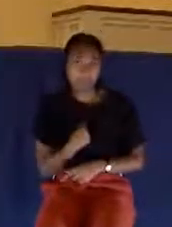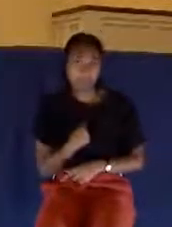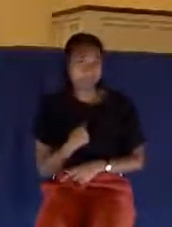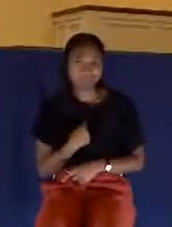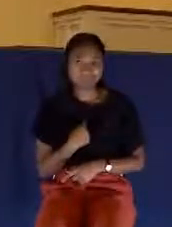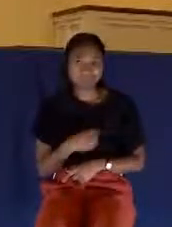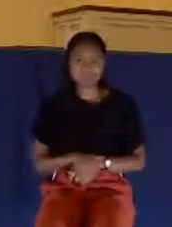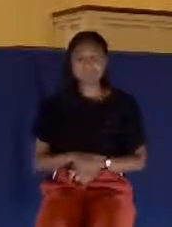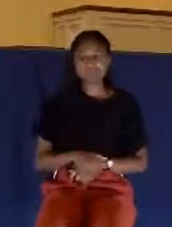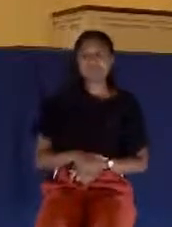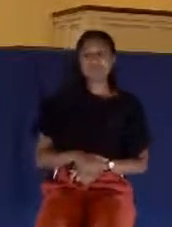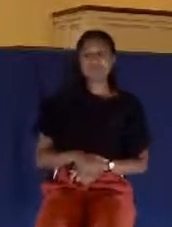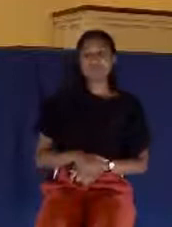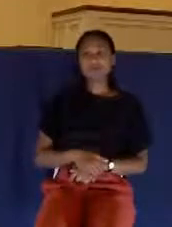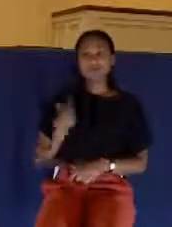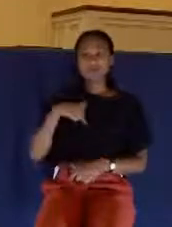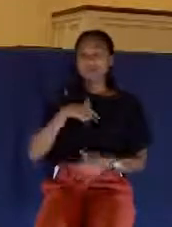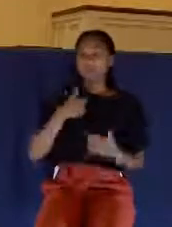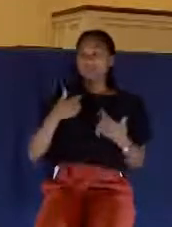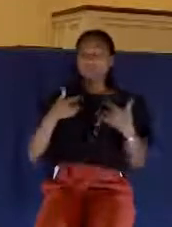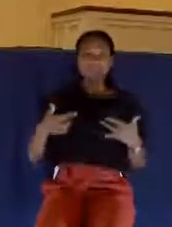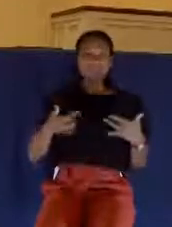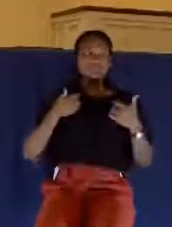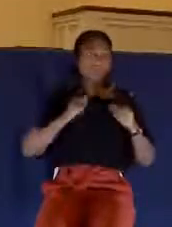So, again, we just find whatever we can blame.